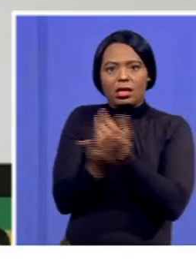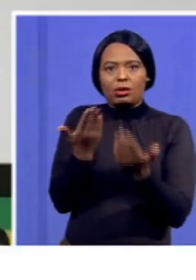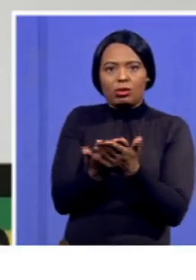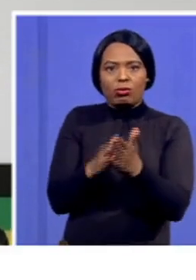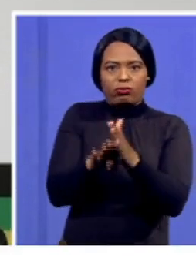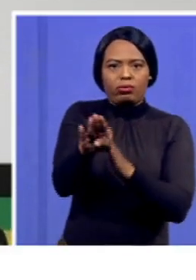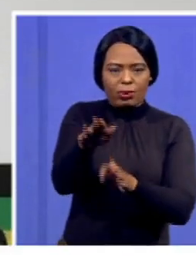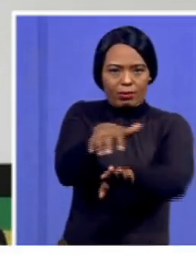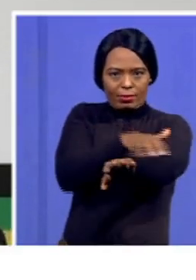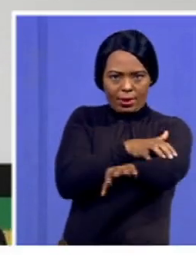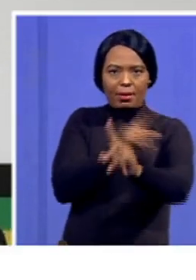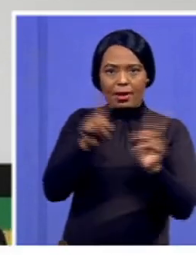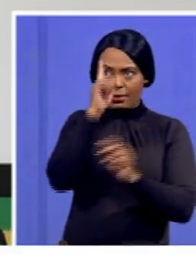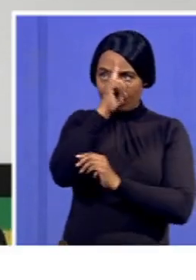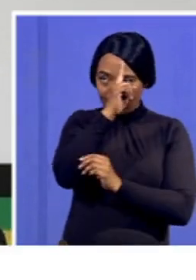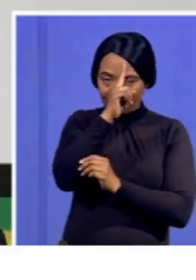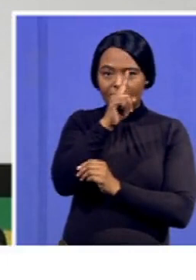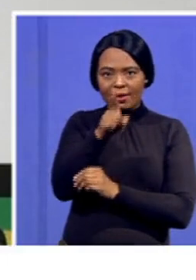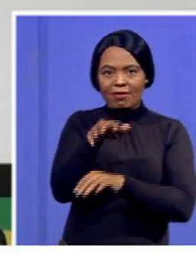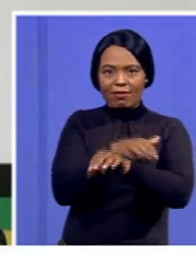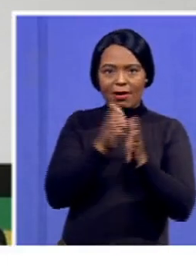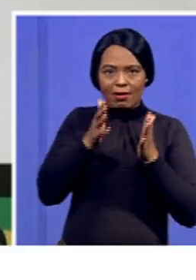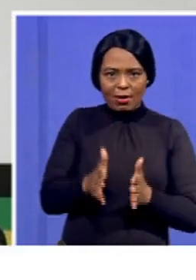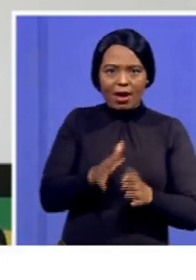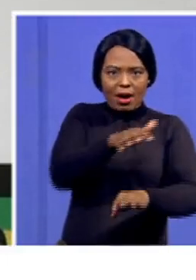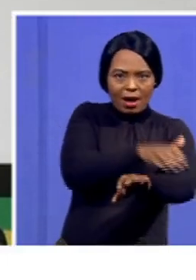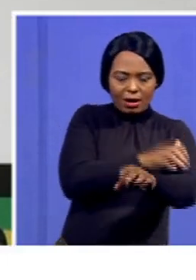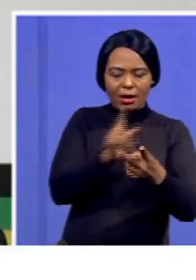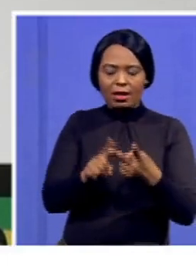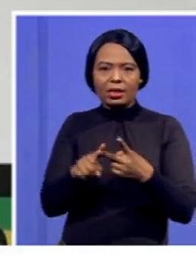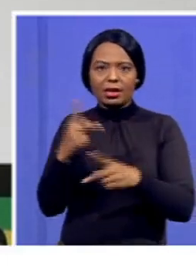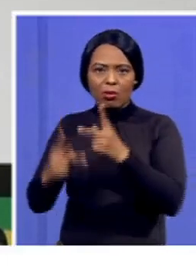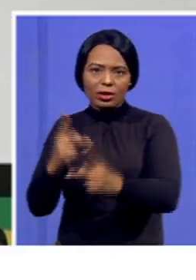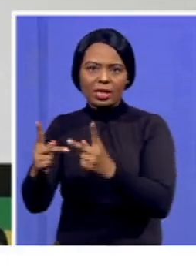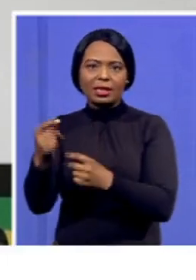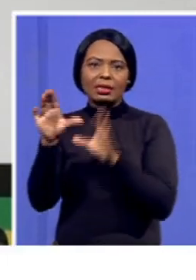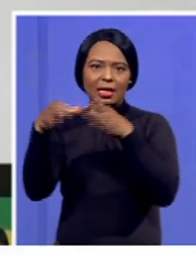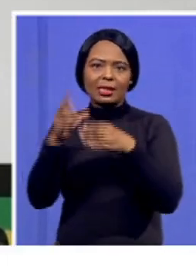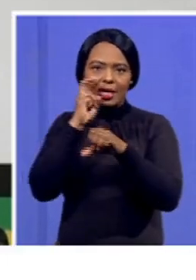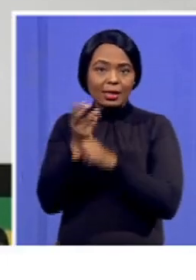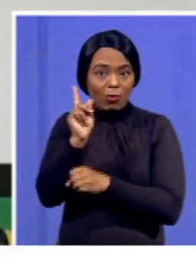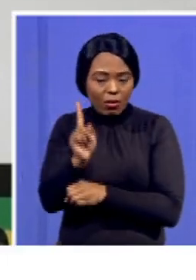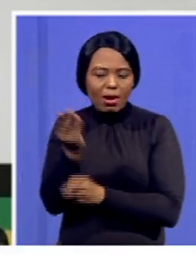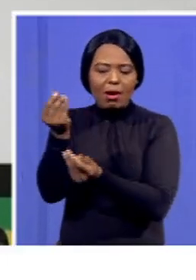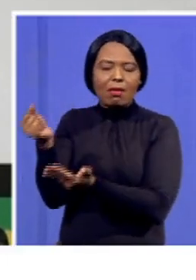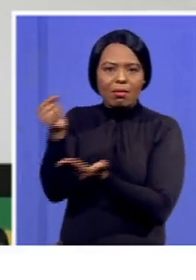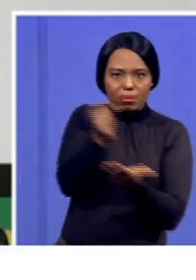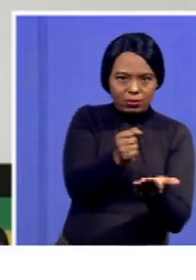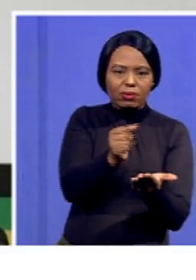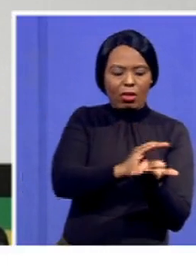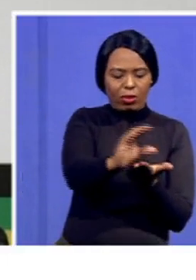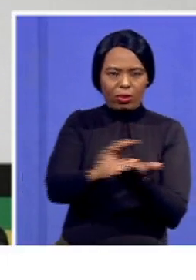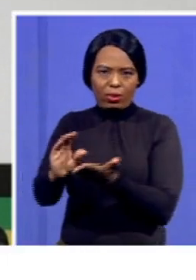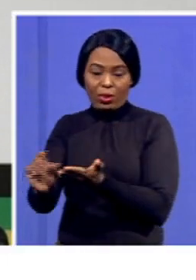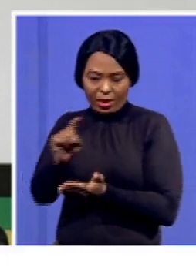But the inclusion of black farmers in the agriculture and agro-processing sectors require increased funding in this area. And